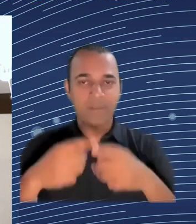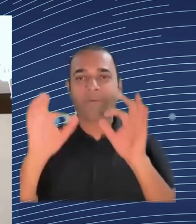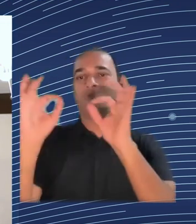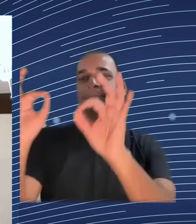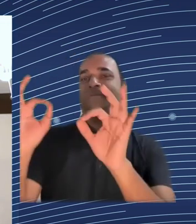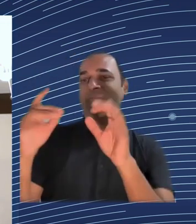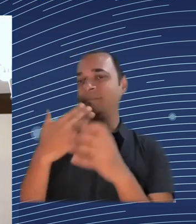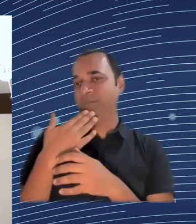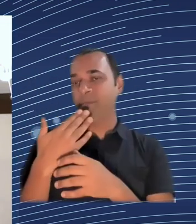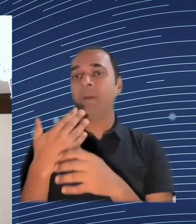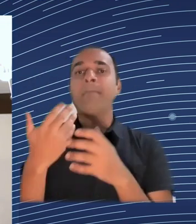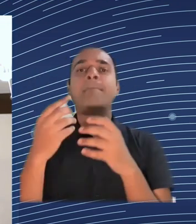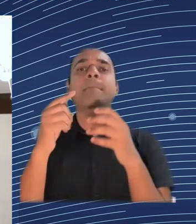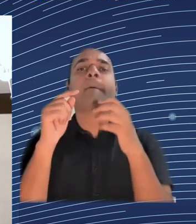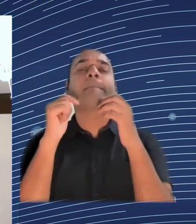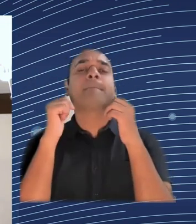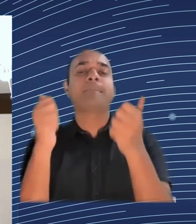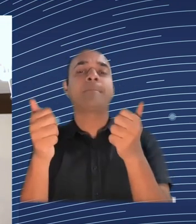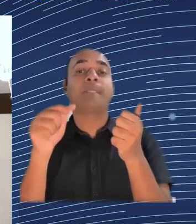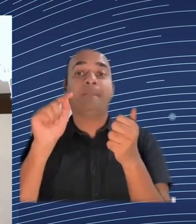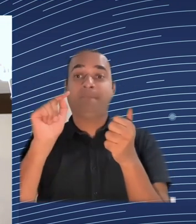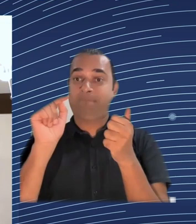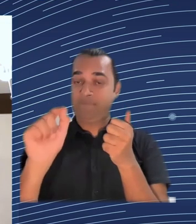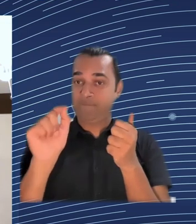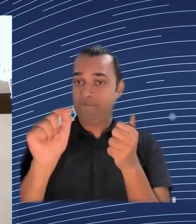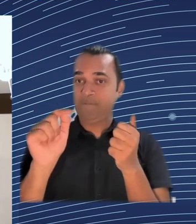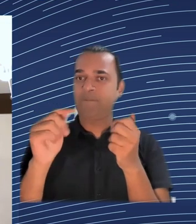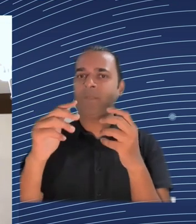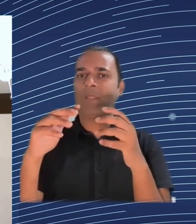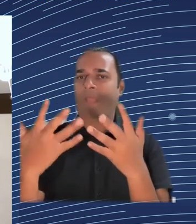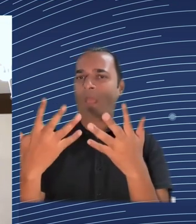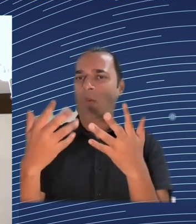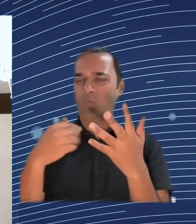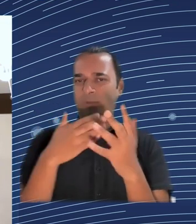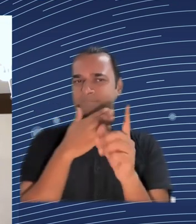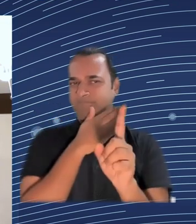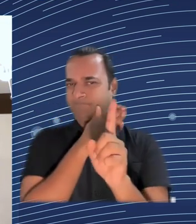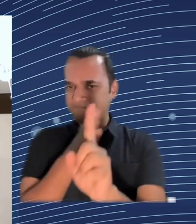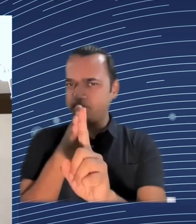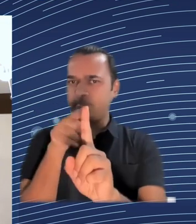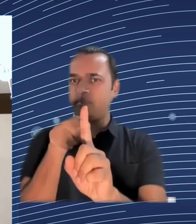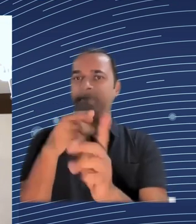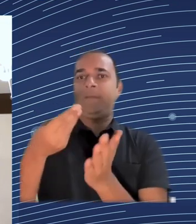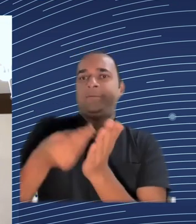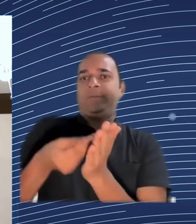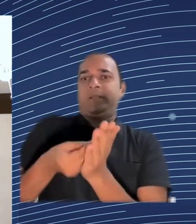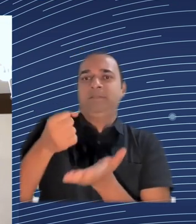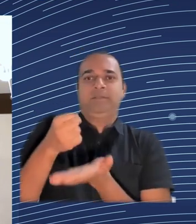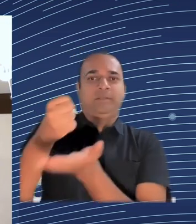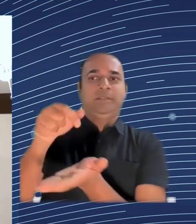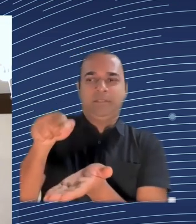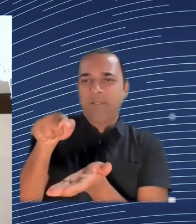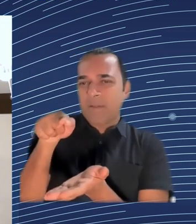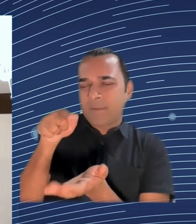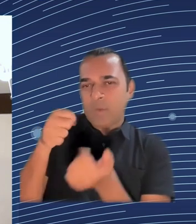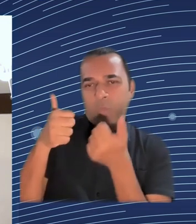There's a parallel here in how we do industrial policy in the EU. The EU probably subsidizes green tech more than the